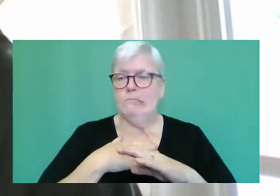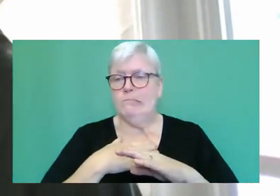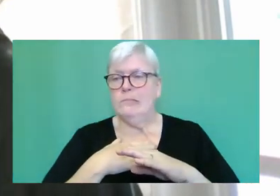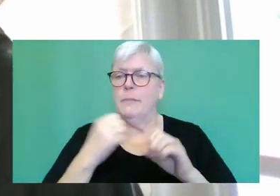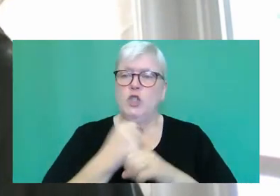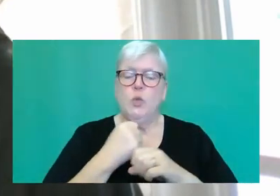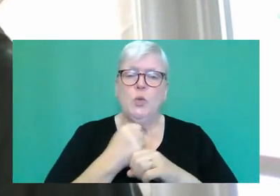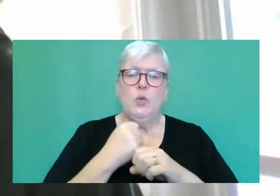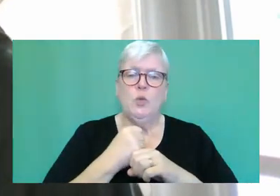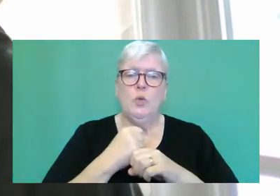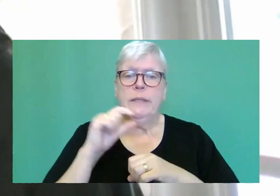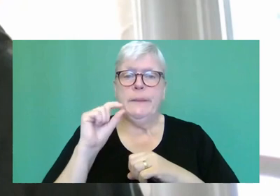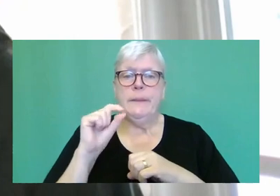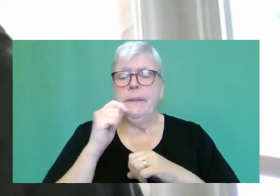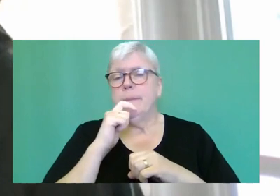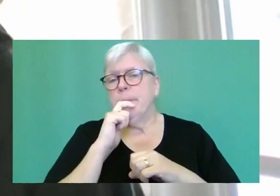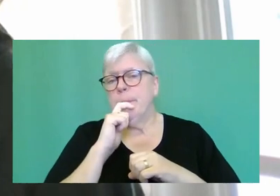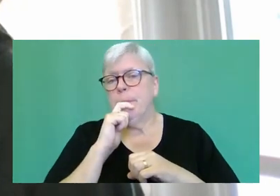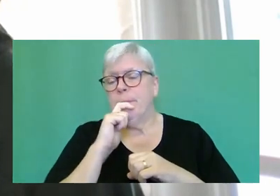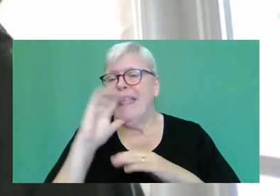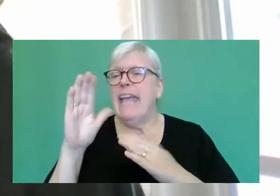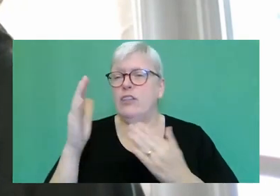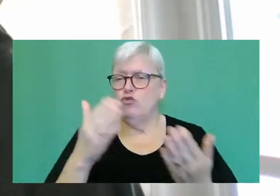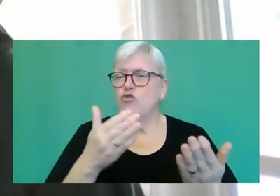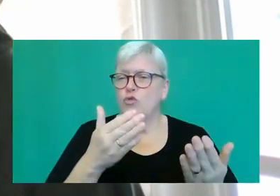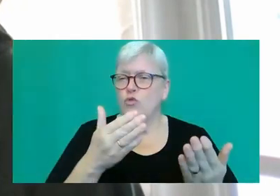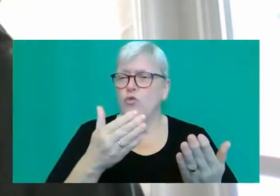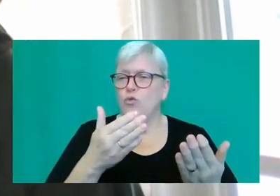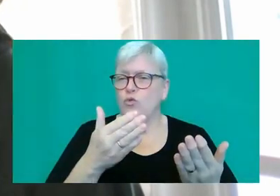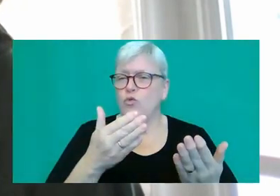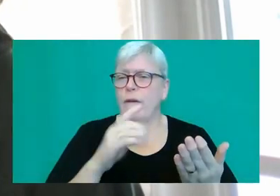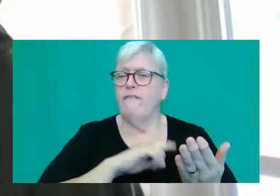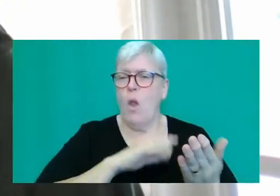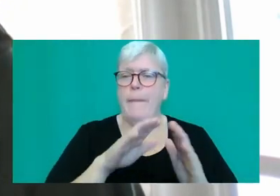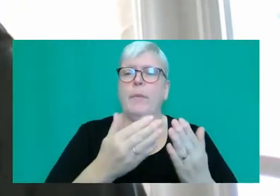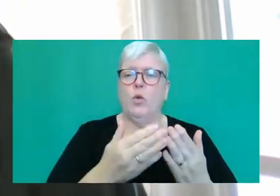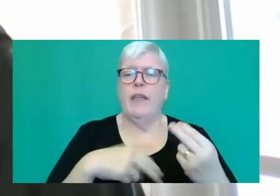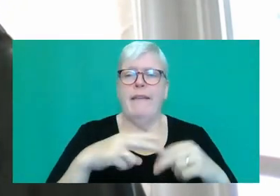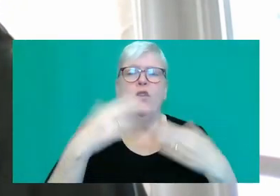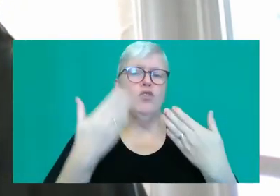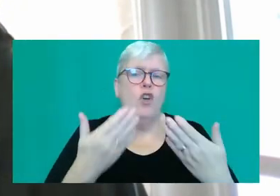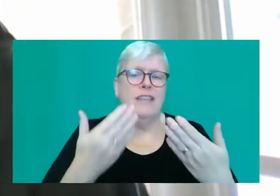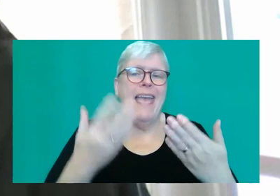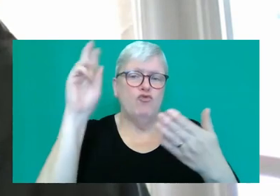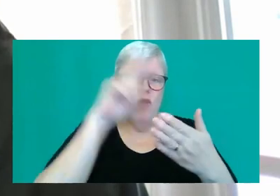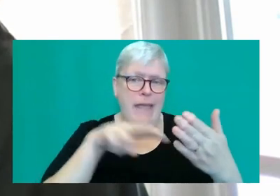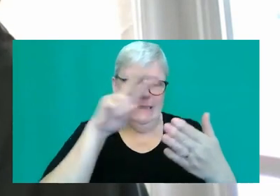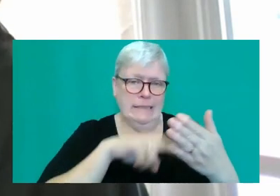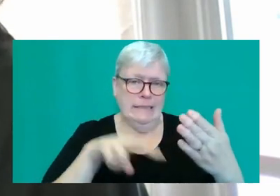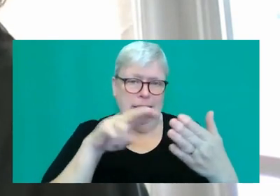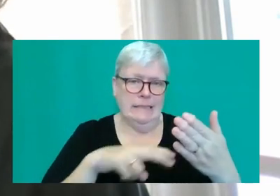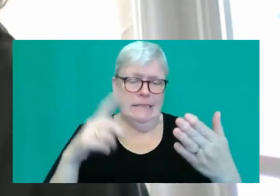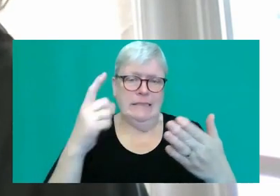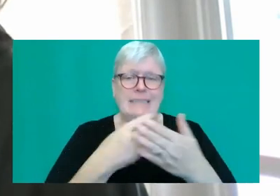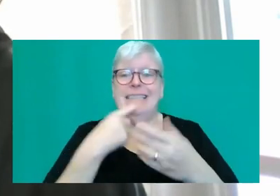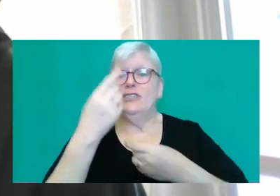intro to the book for people who haven't read it. So it tells